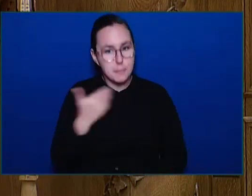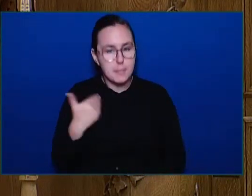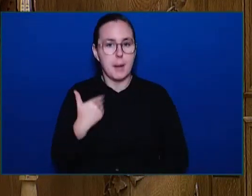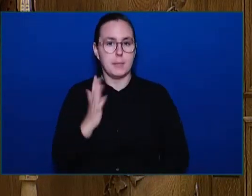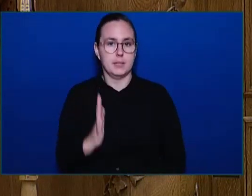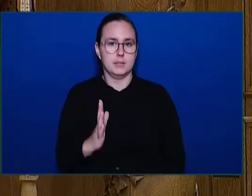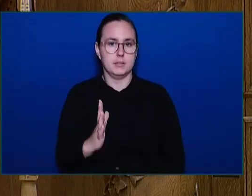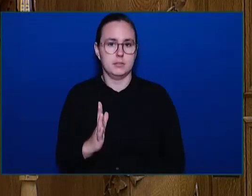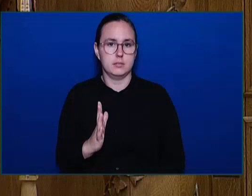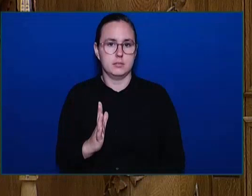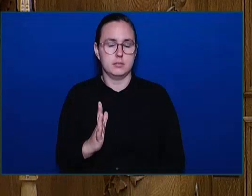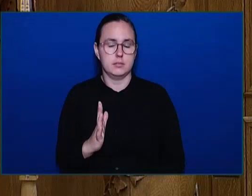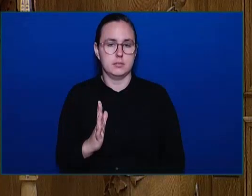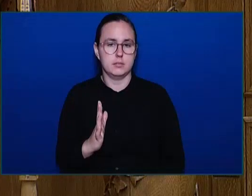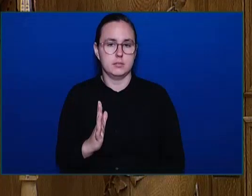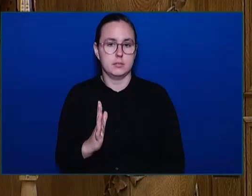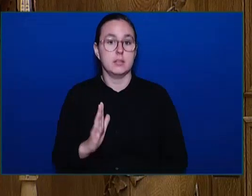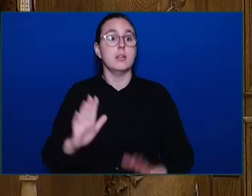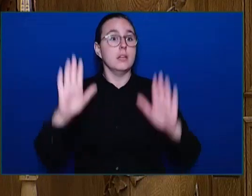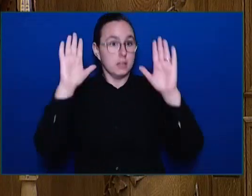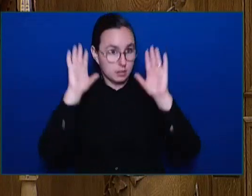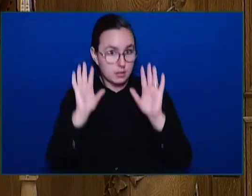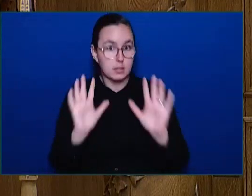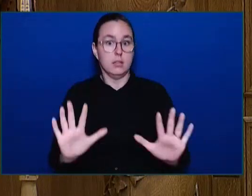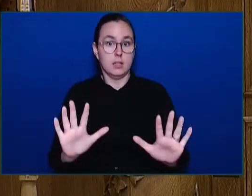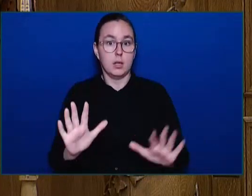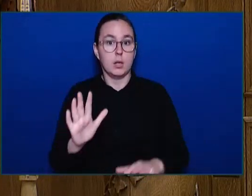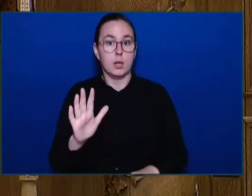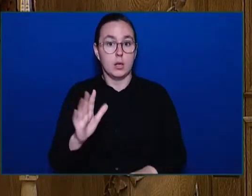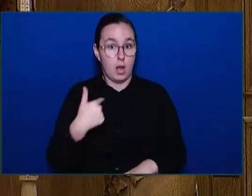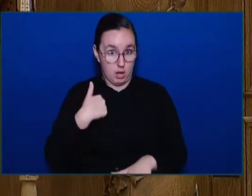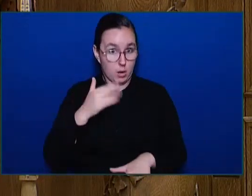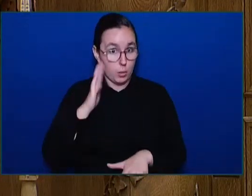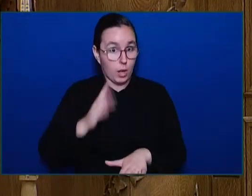Members will come to order now. Both sides.